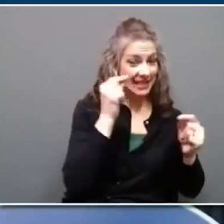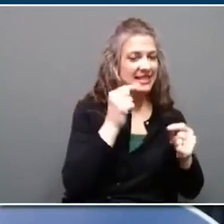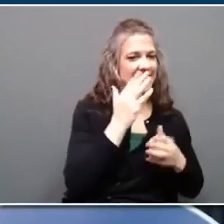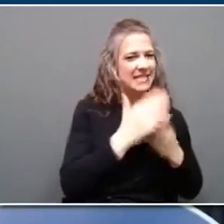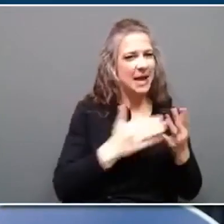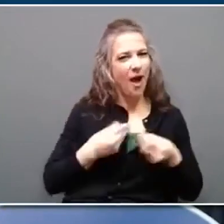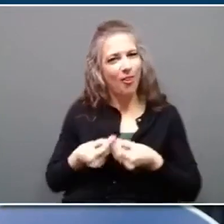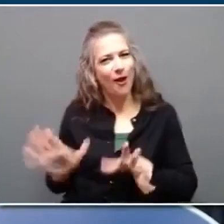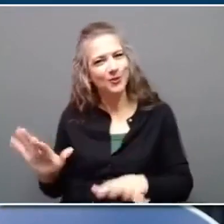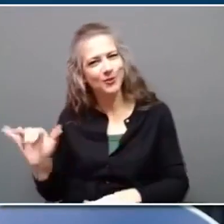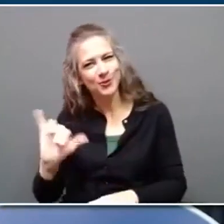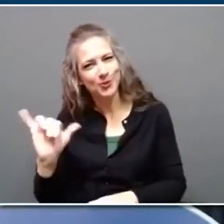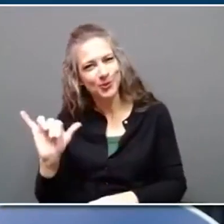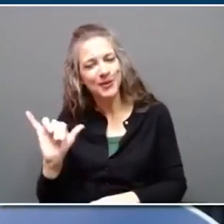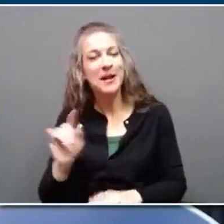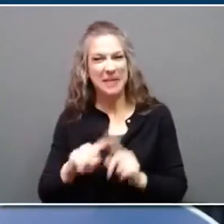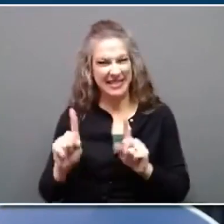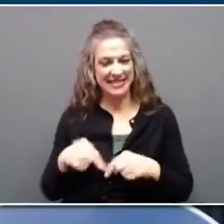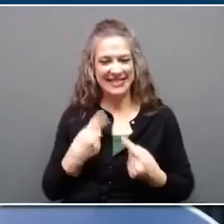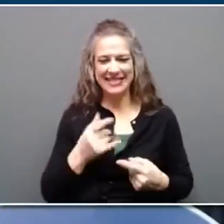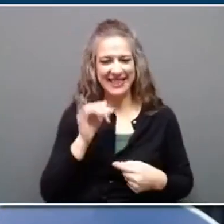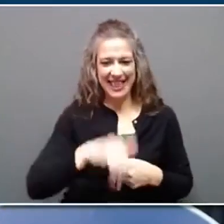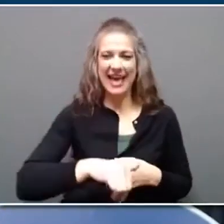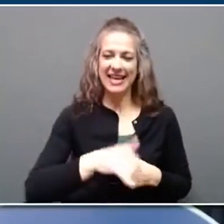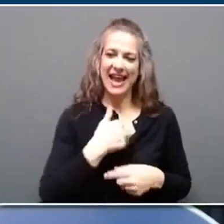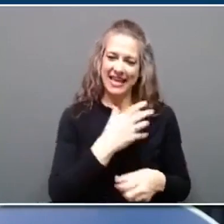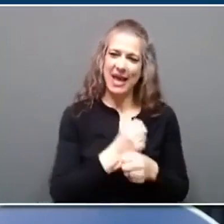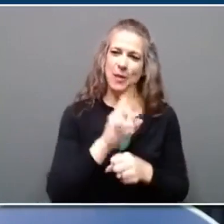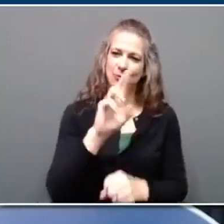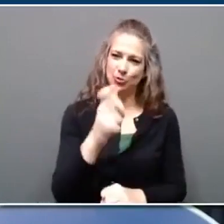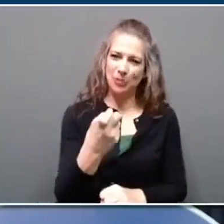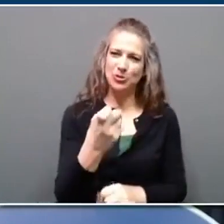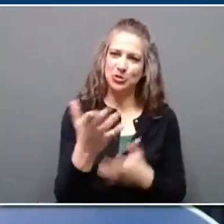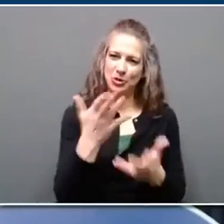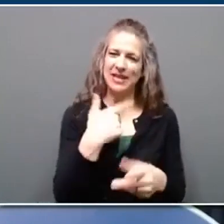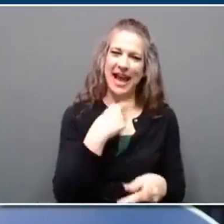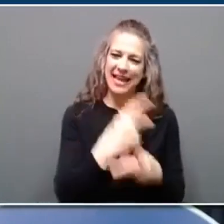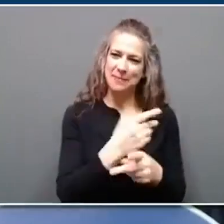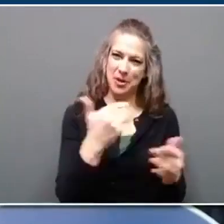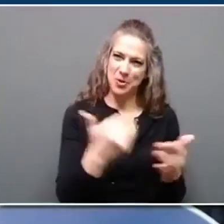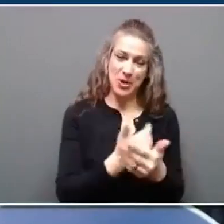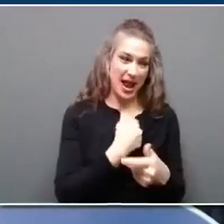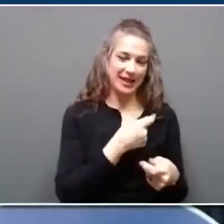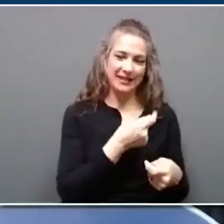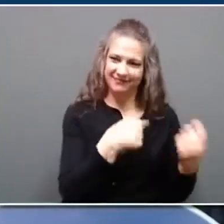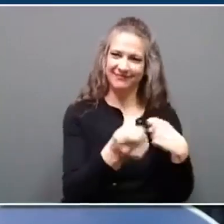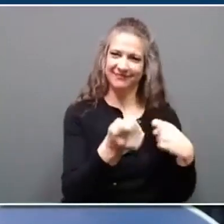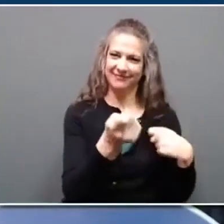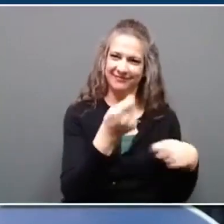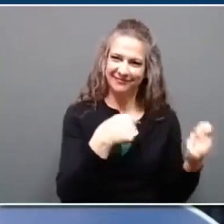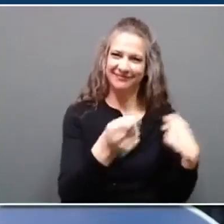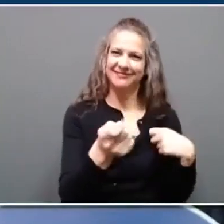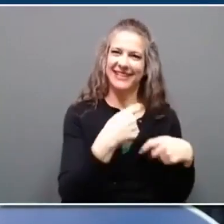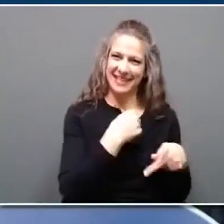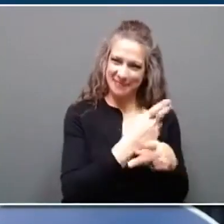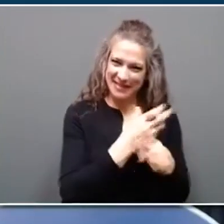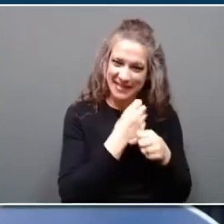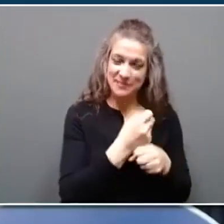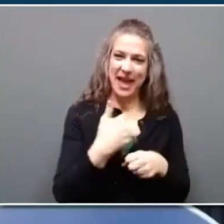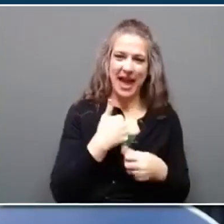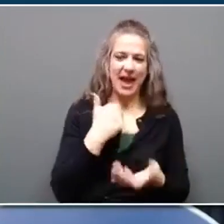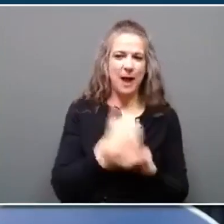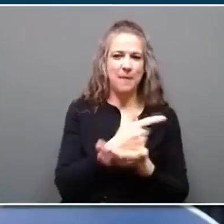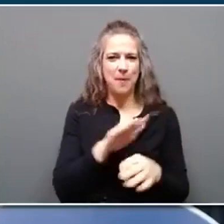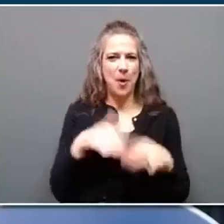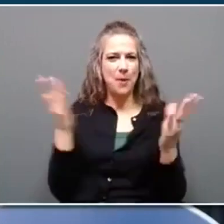they have a subscription service, I keep getting new pairs back. I helped them open their very first storefront in Lexington, and this